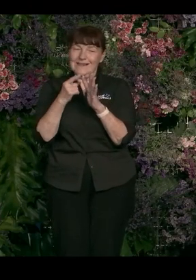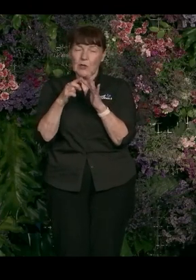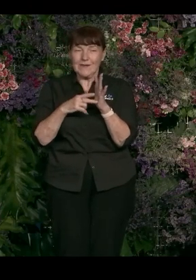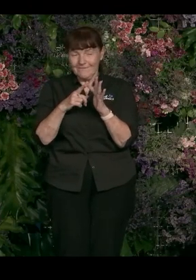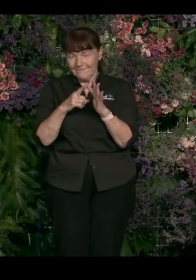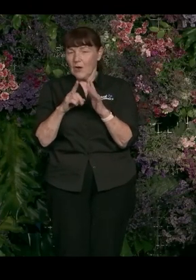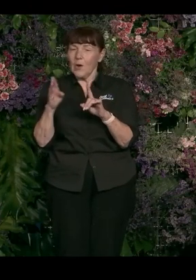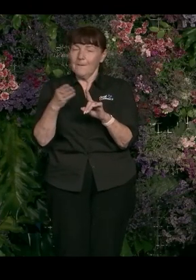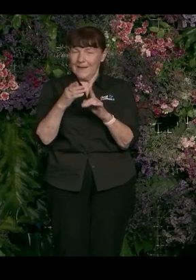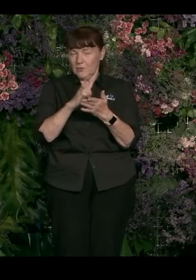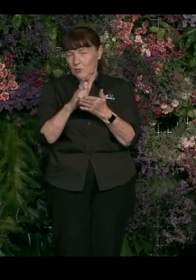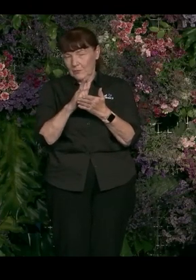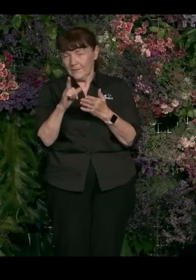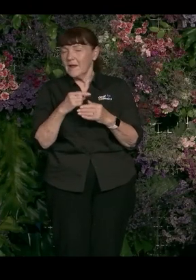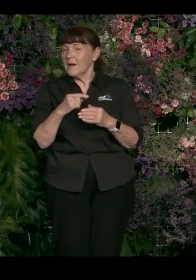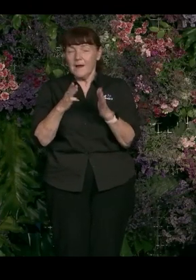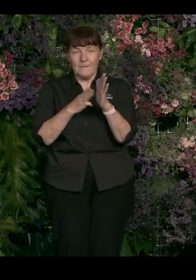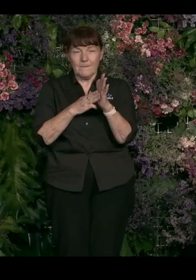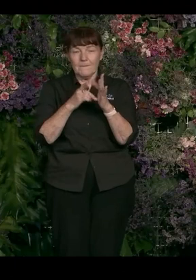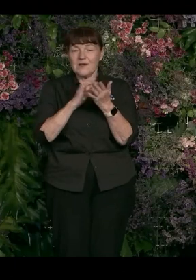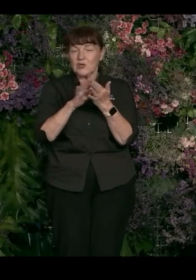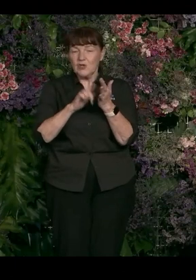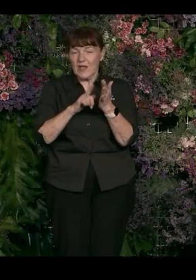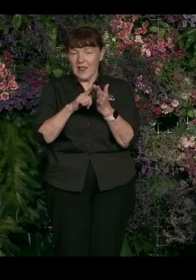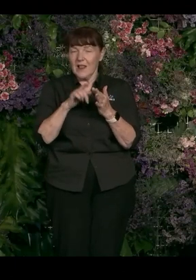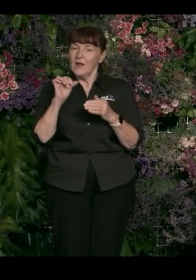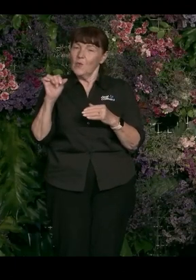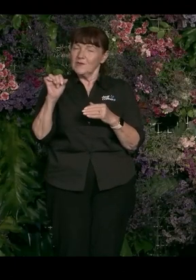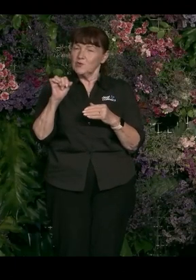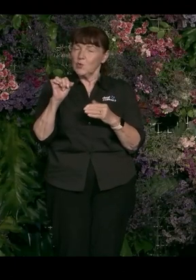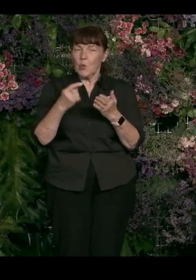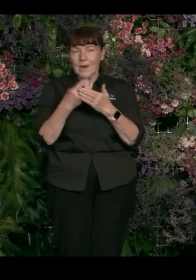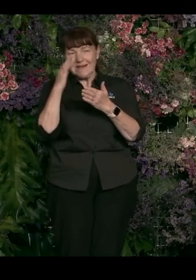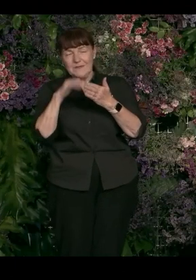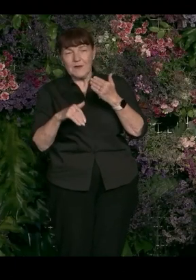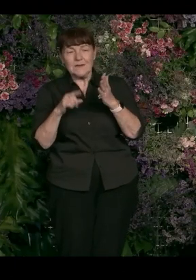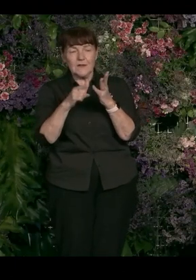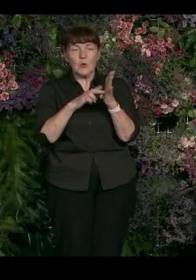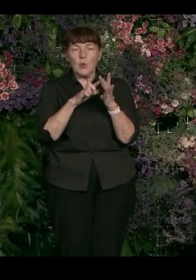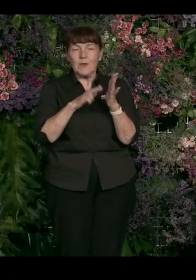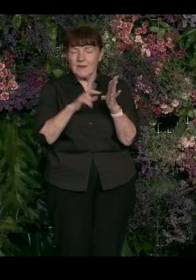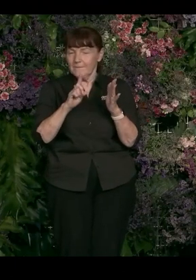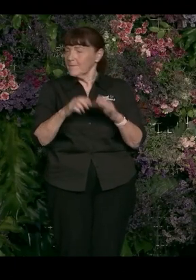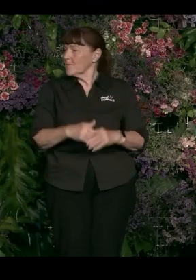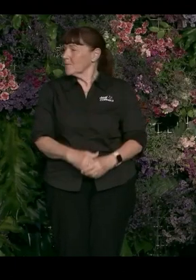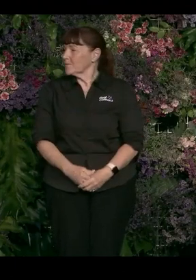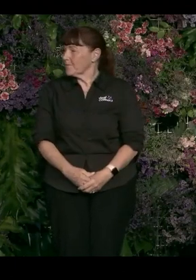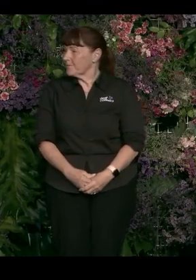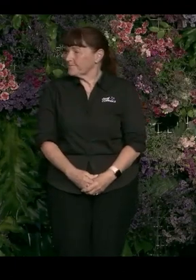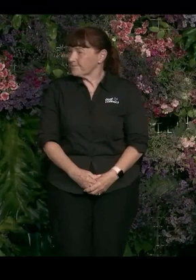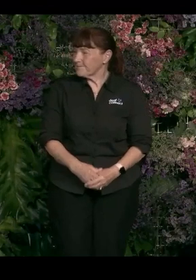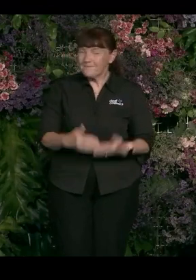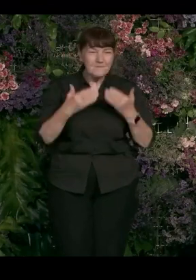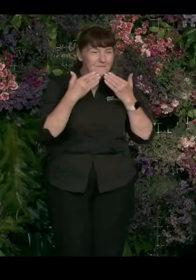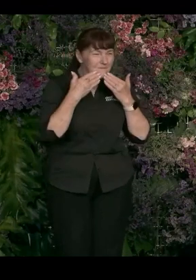Something I'll come back to, as I said. Michelle, what's your experience in the union movement? Thanks,